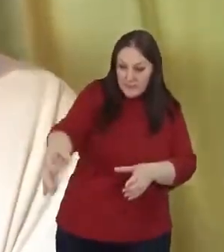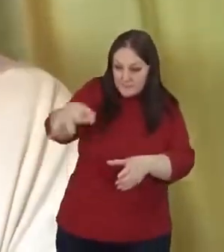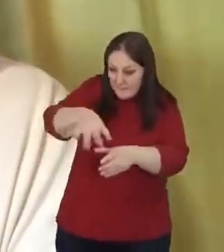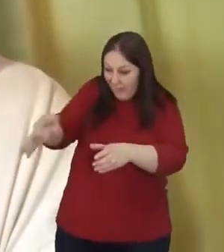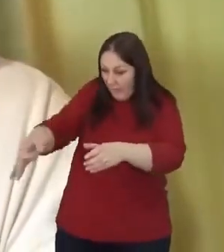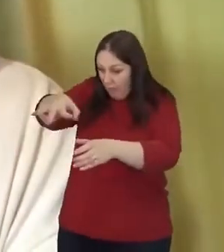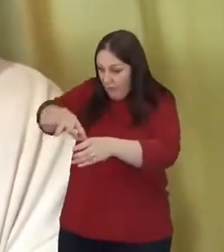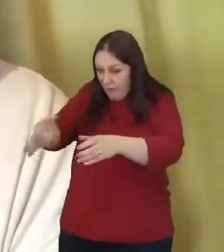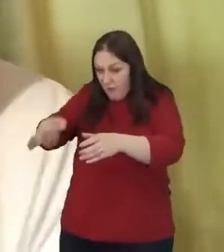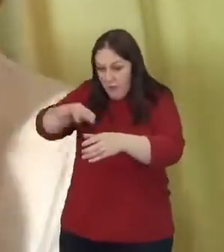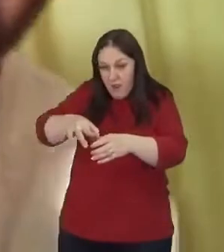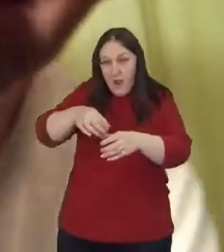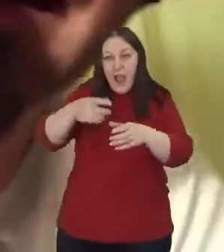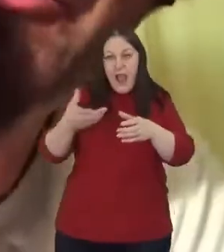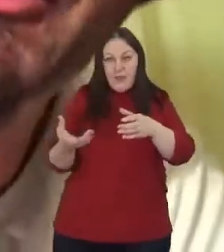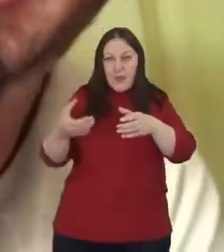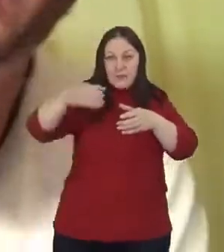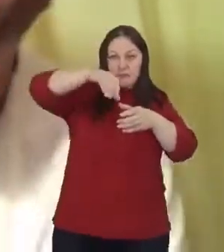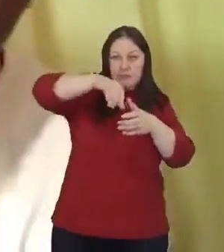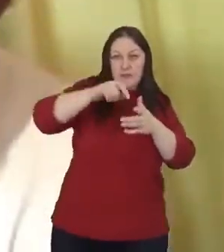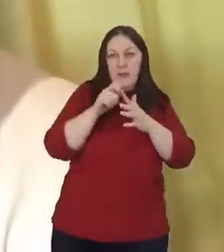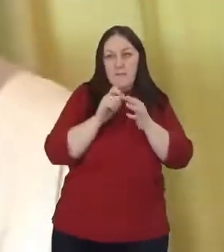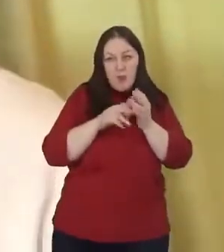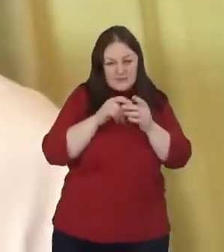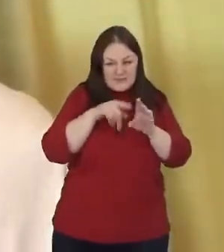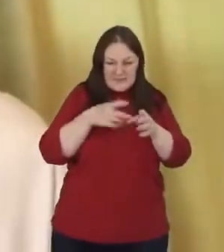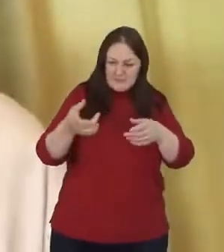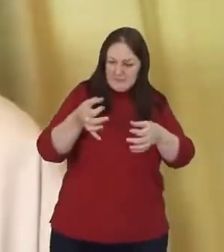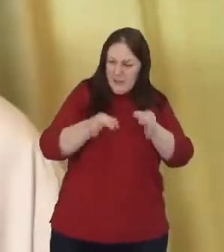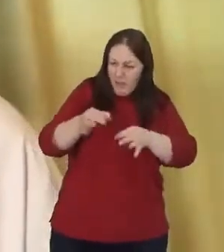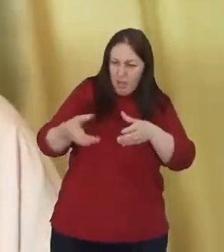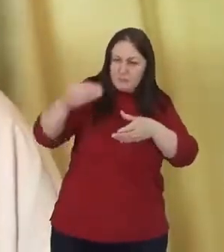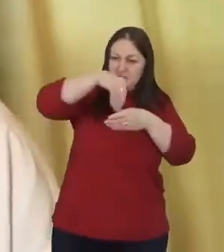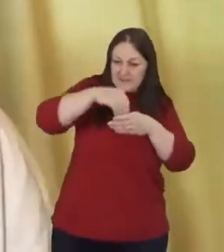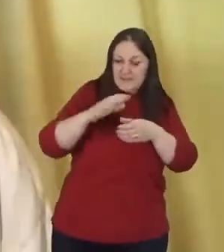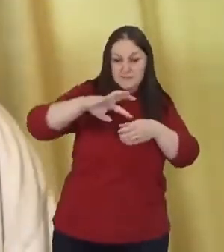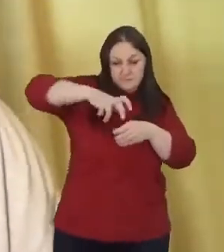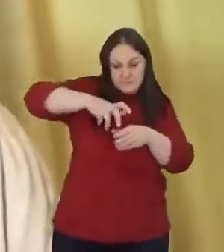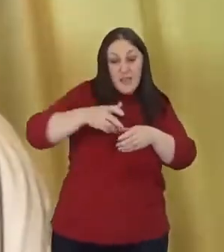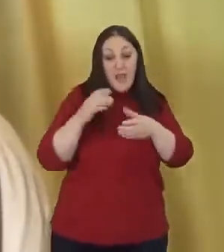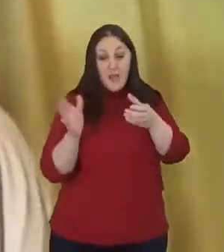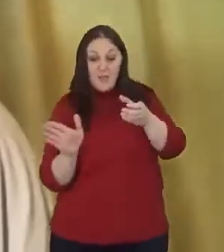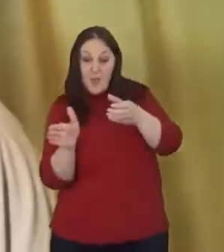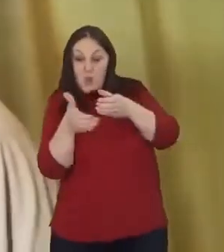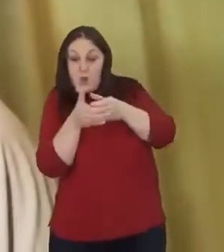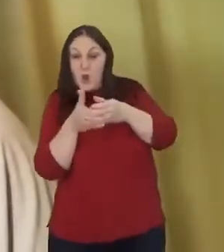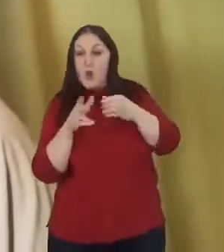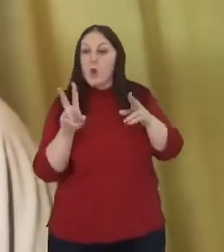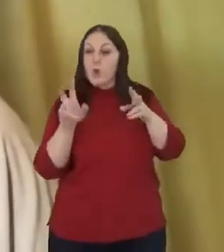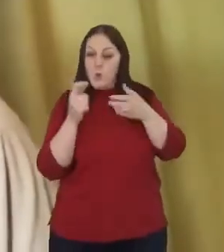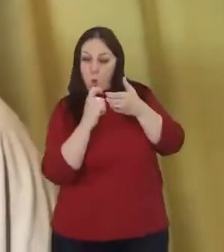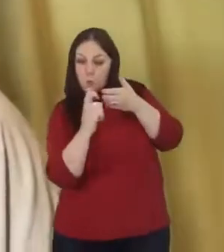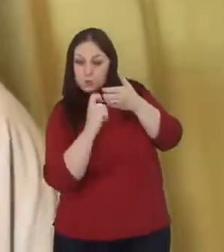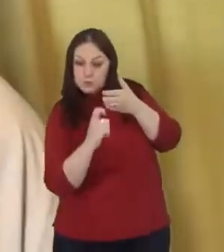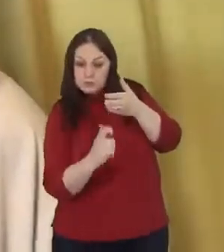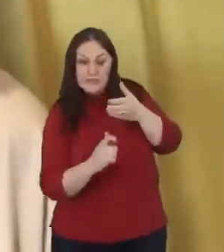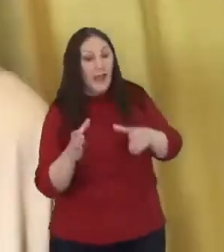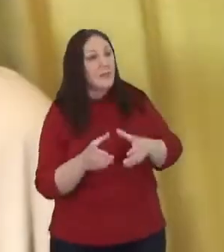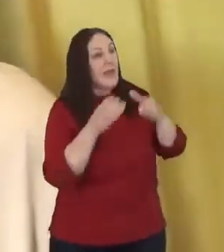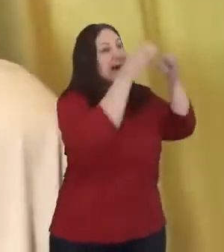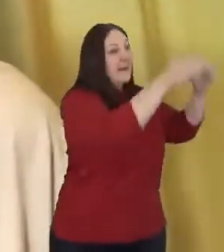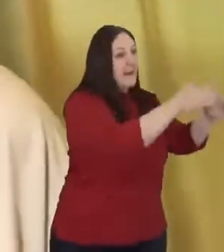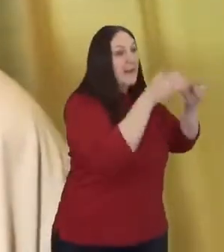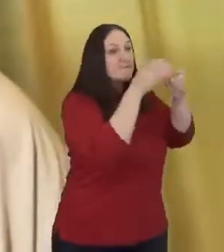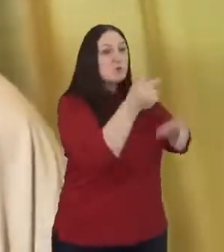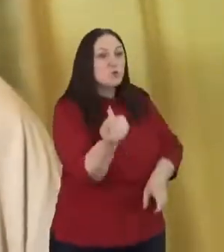have quotes from the kids and we delivered these bottles of needles to our politicians, our legislators, to the